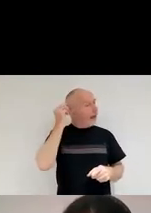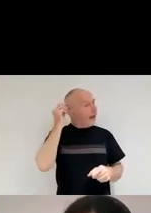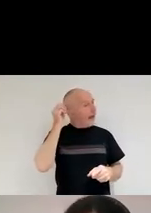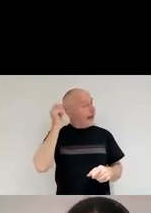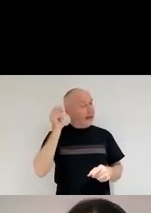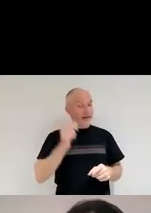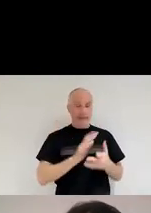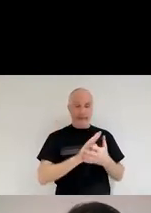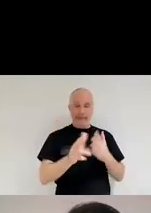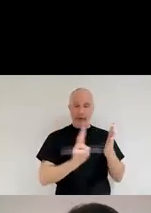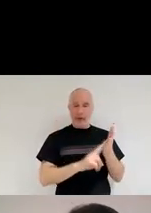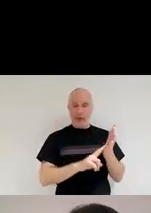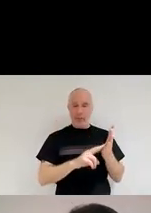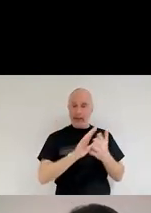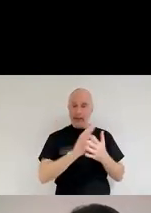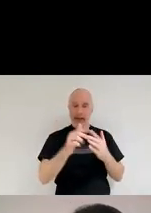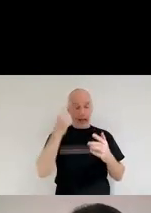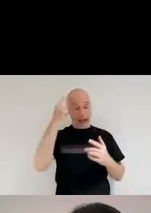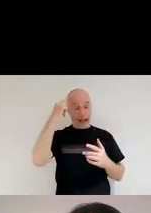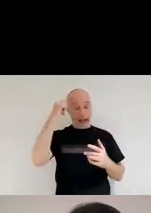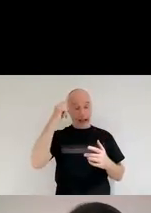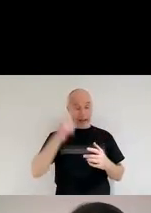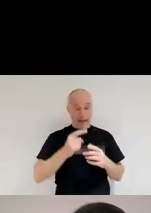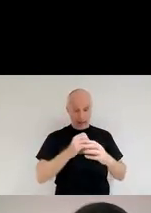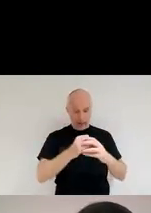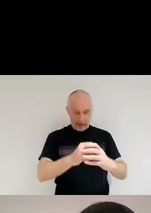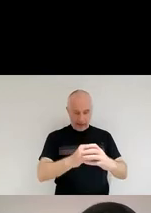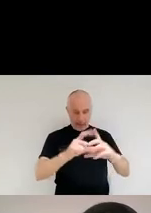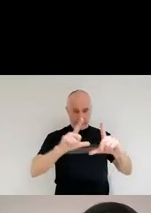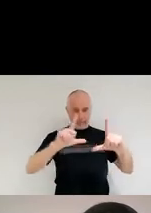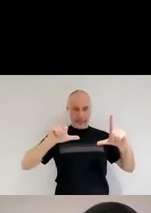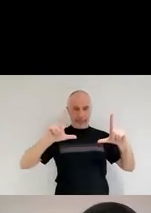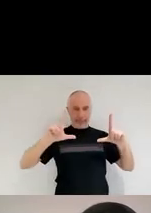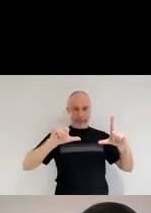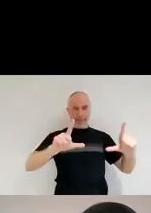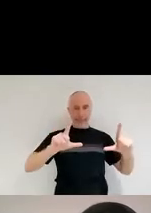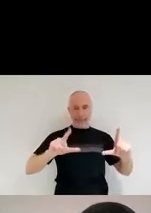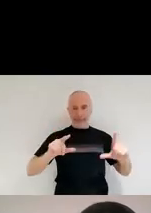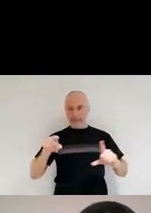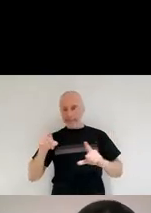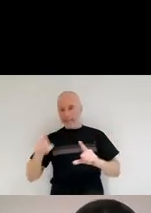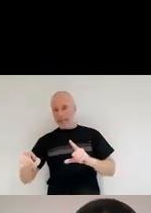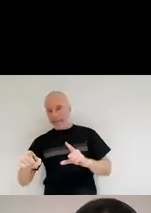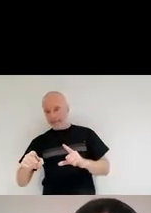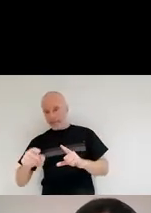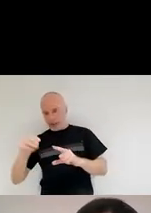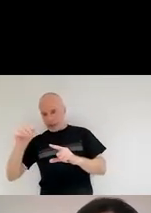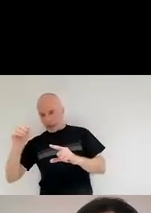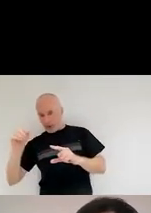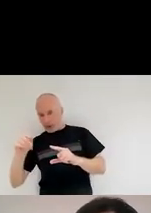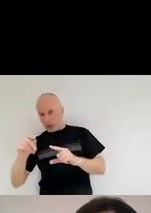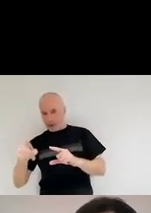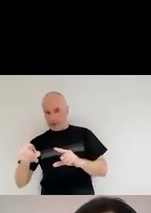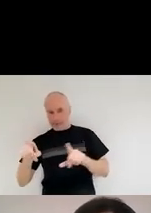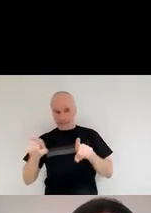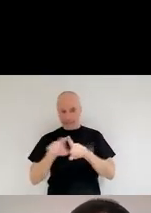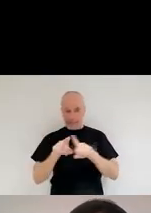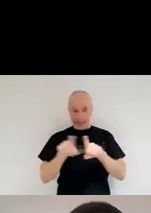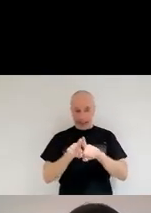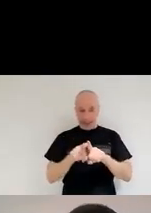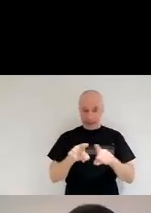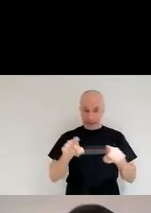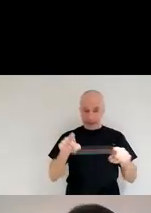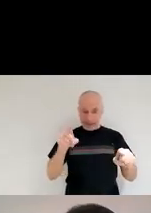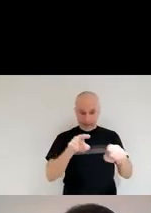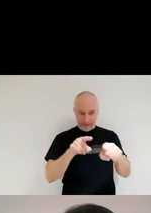in. And then what we are going to do now is take one of this dust and kind of put it more closer to scale to this human hair. And